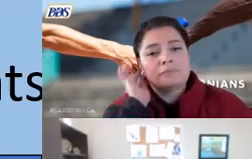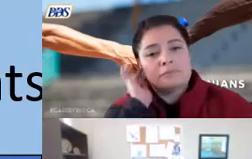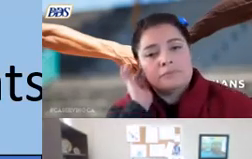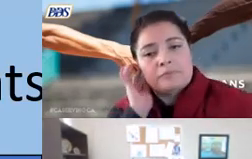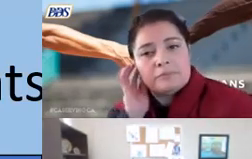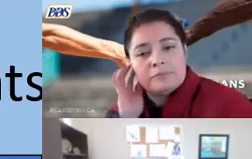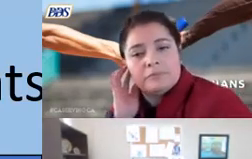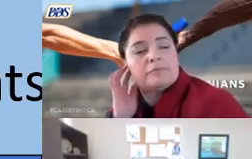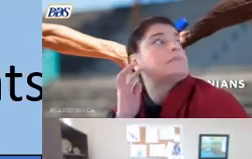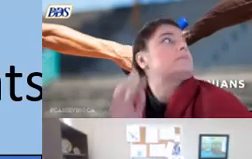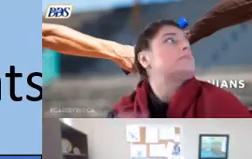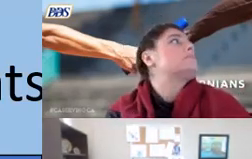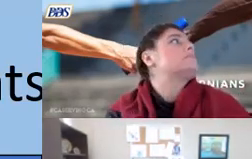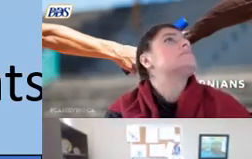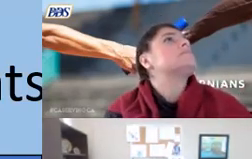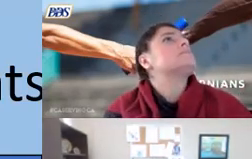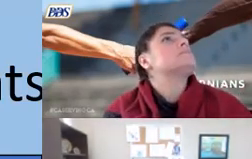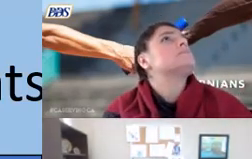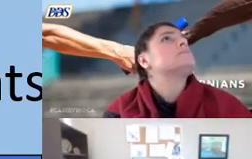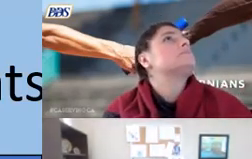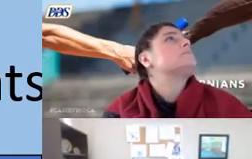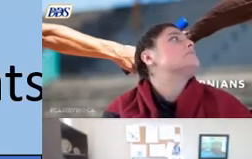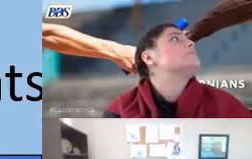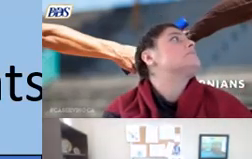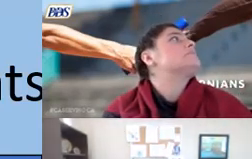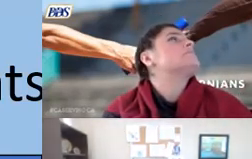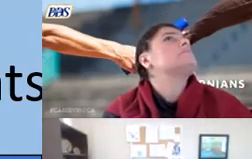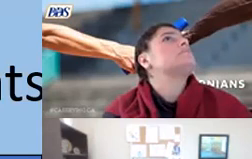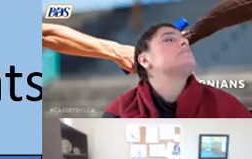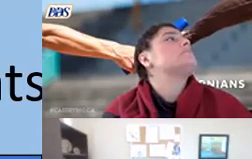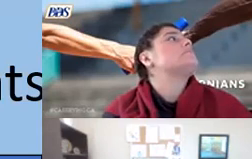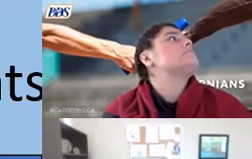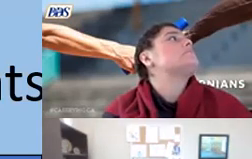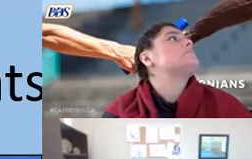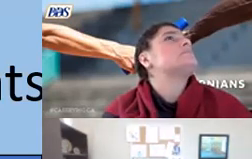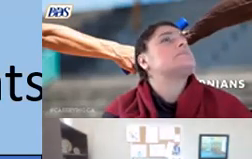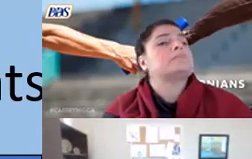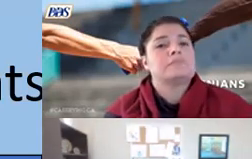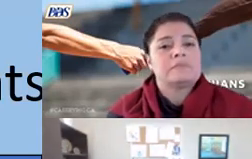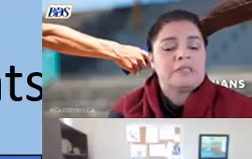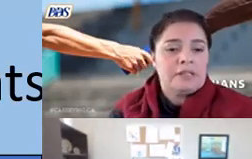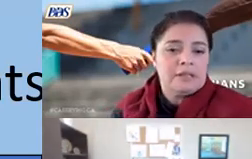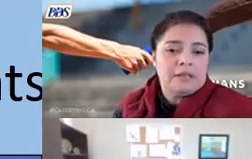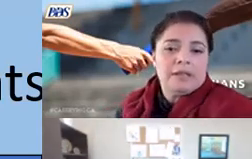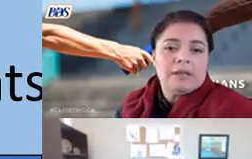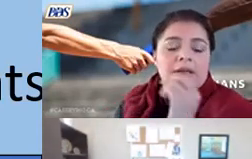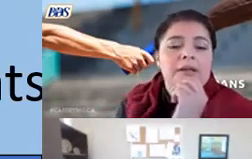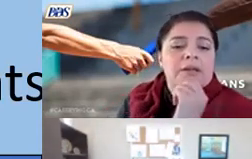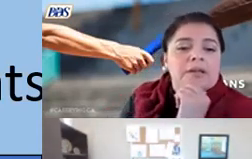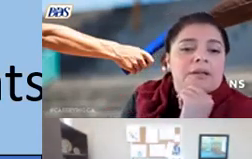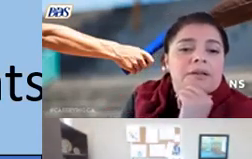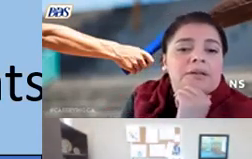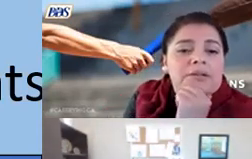a systemic uh alteration uh for instance specifically uh with the american